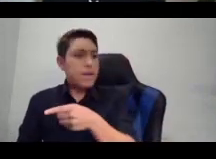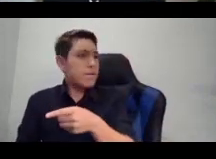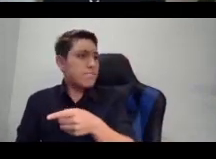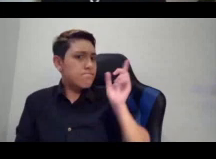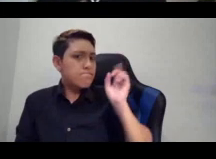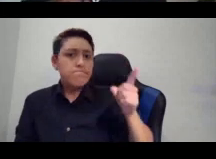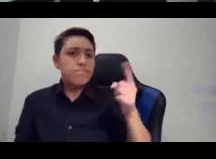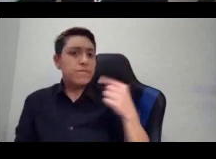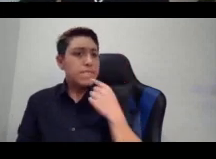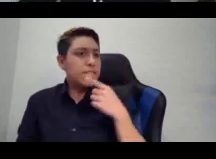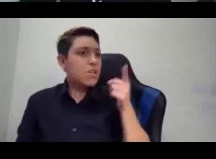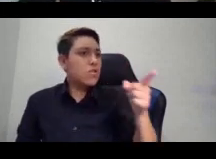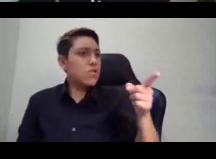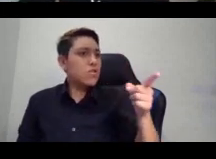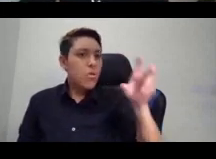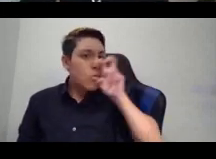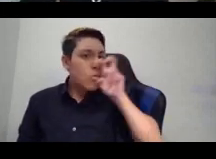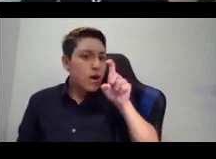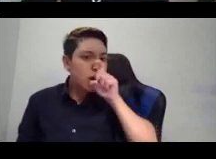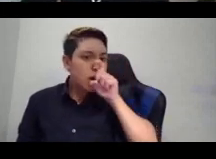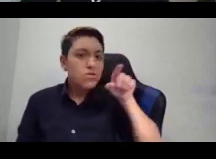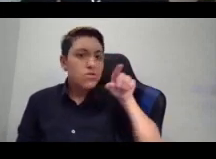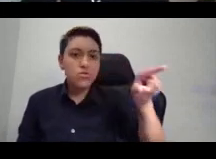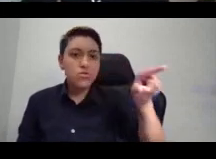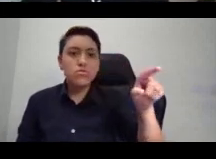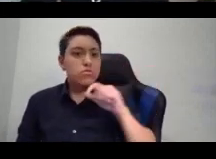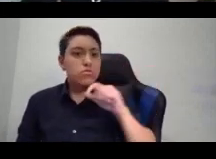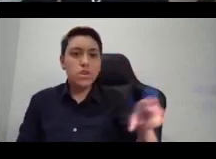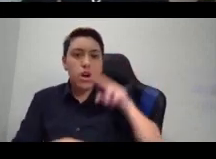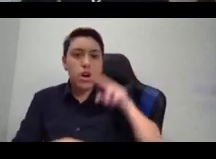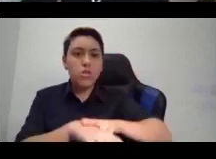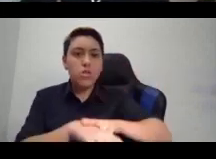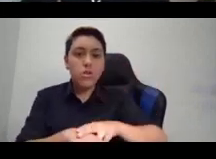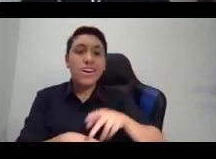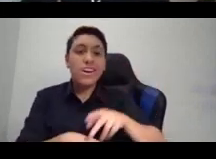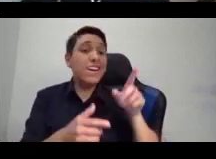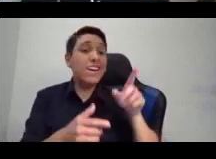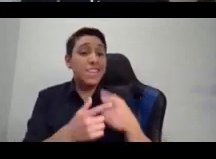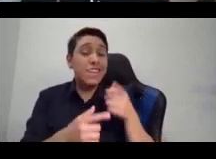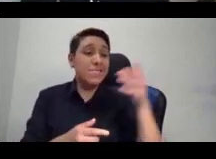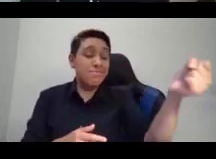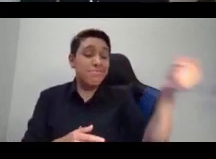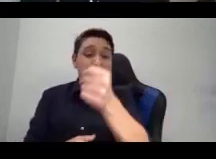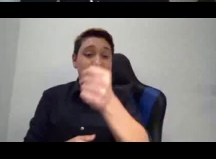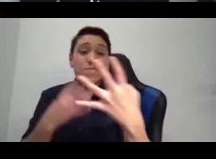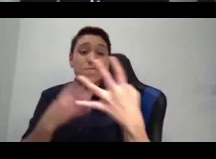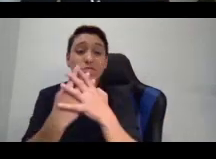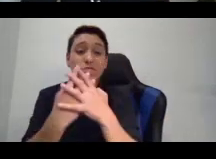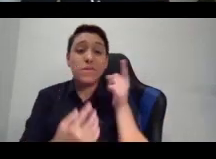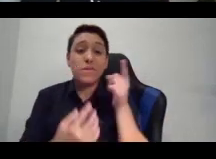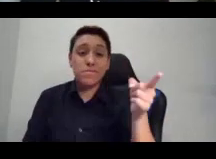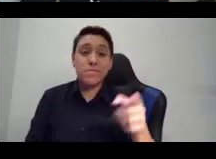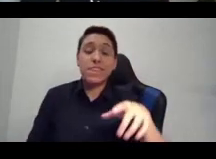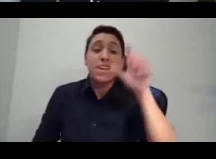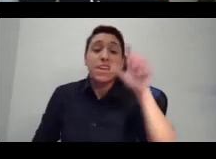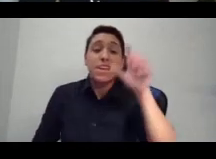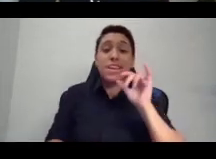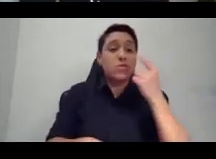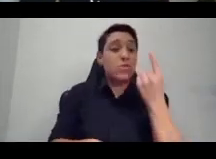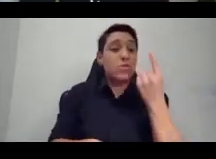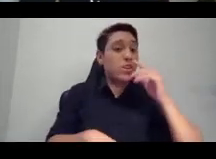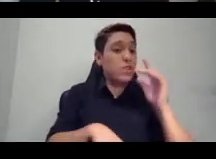rest of her life. And this is one of the earliest cases of the criminalization of gender